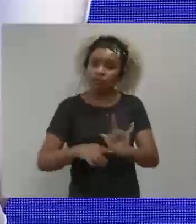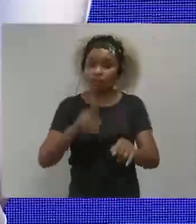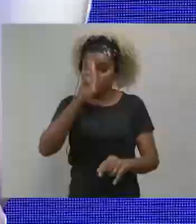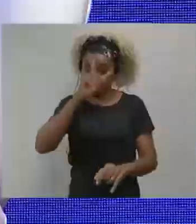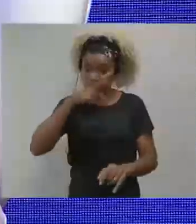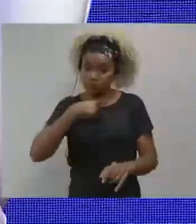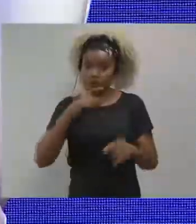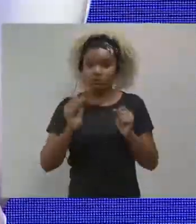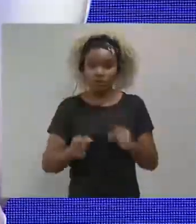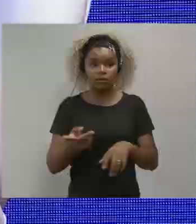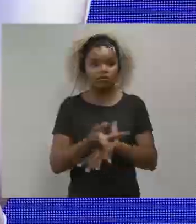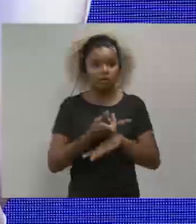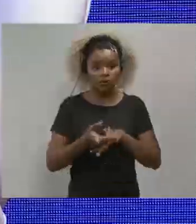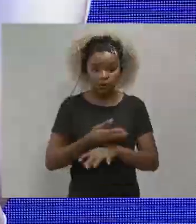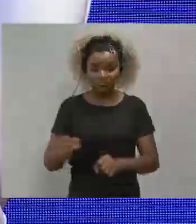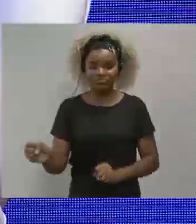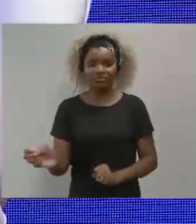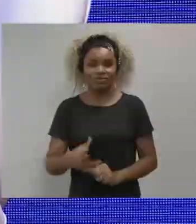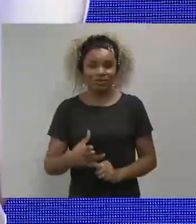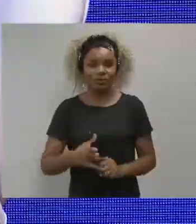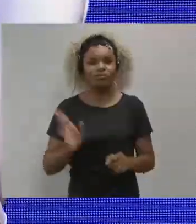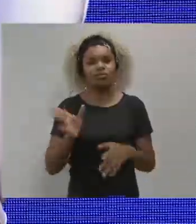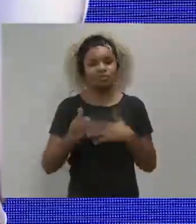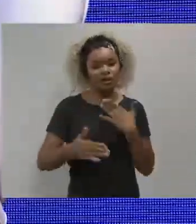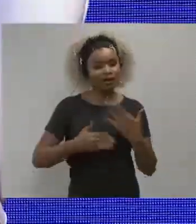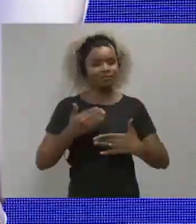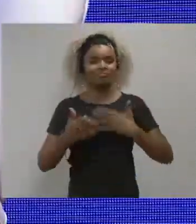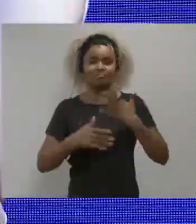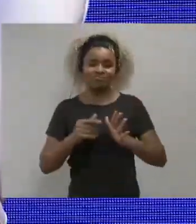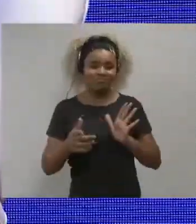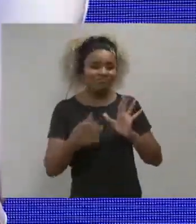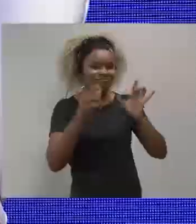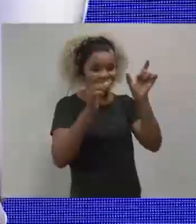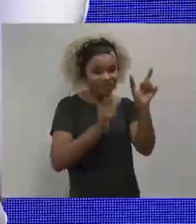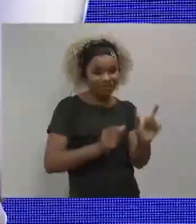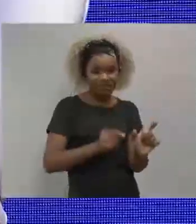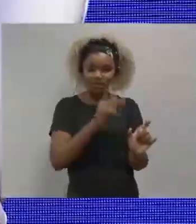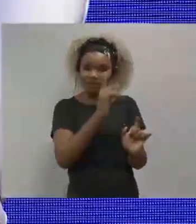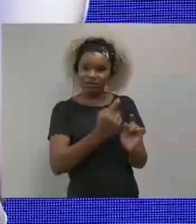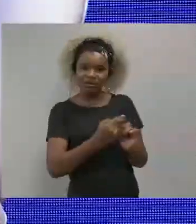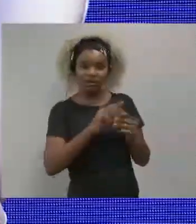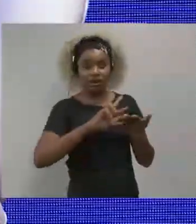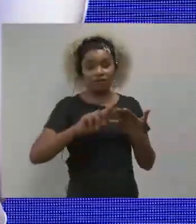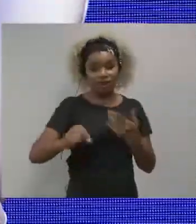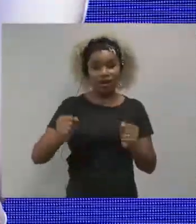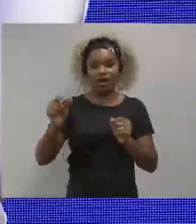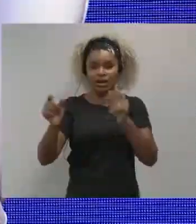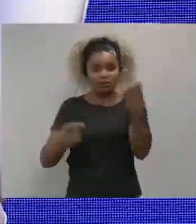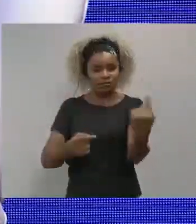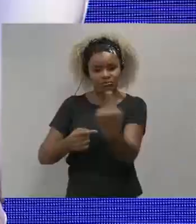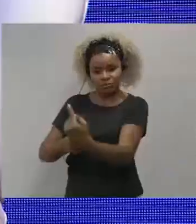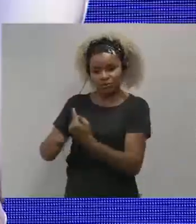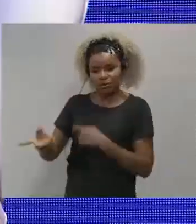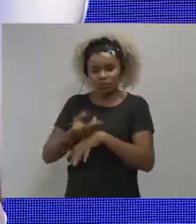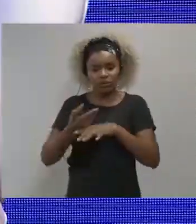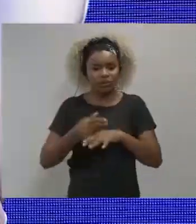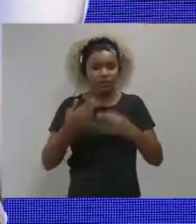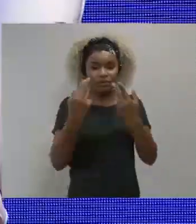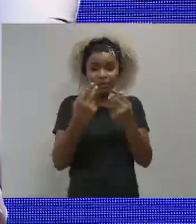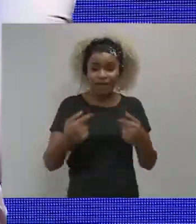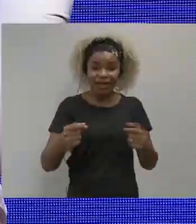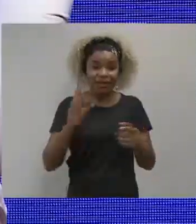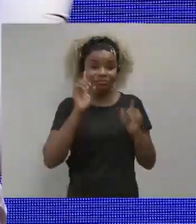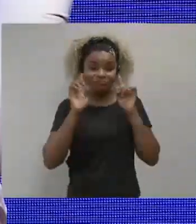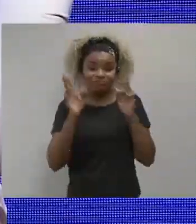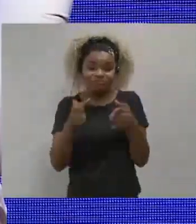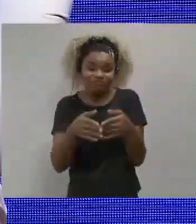signal that they themselves are in search of innovation, creates an identity. We can see that there are a lot of